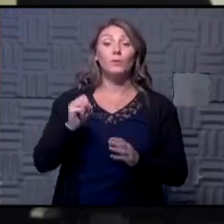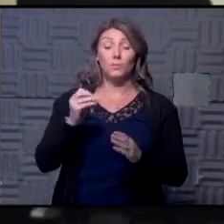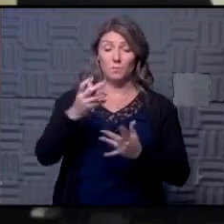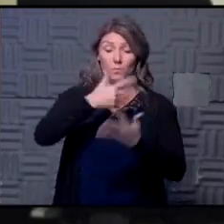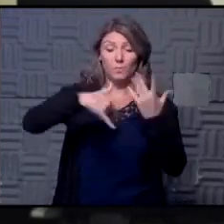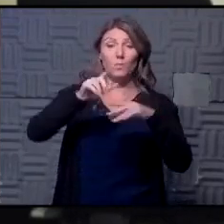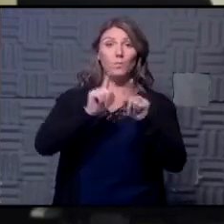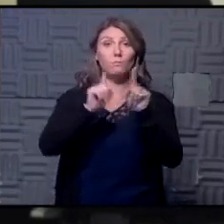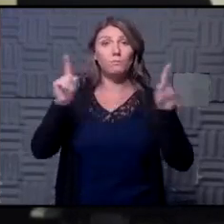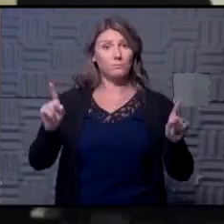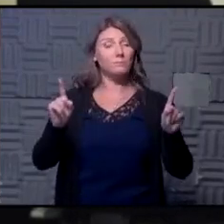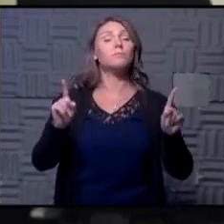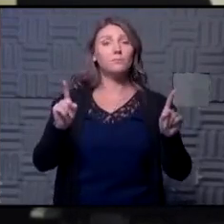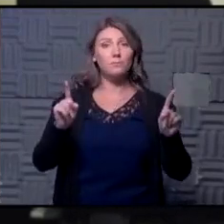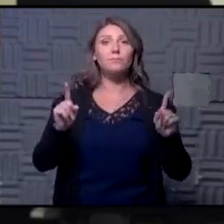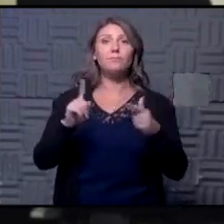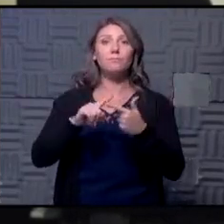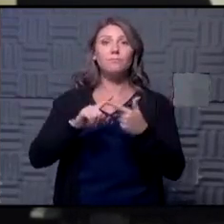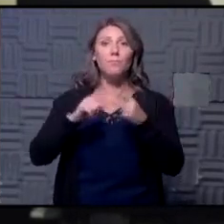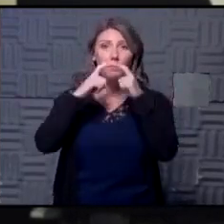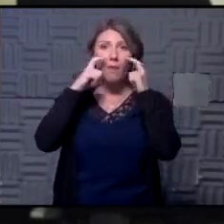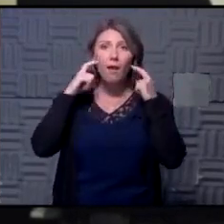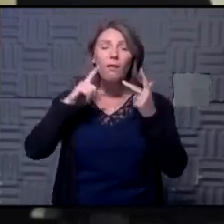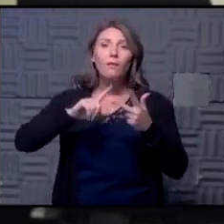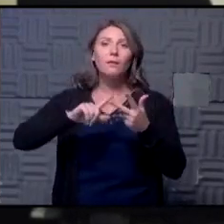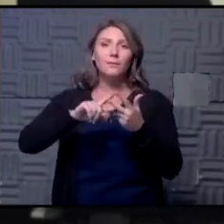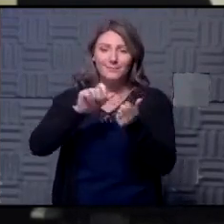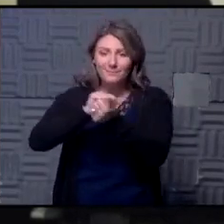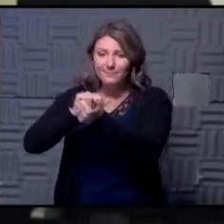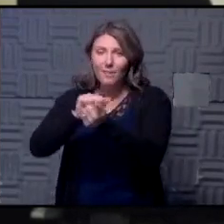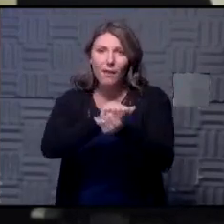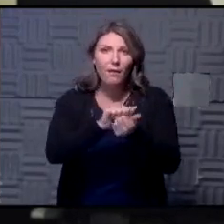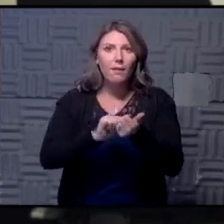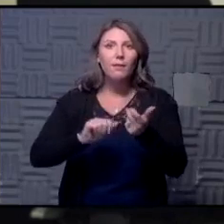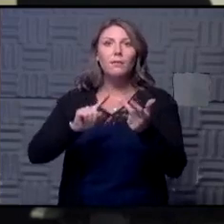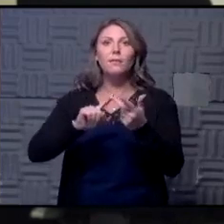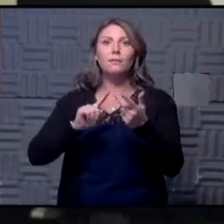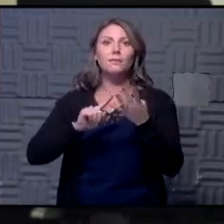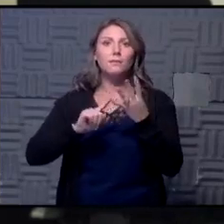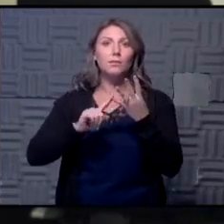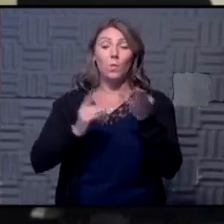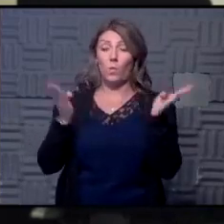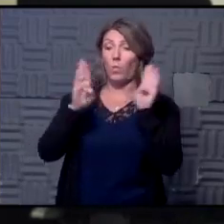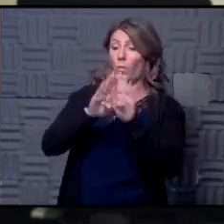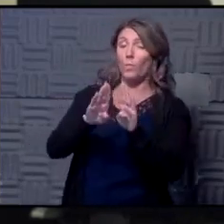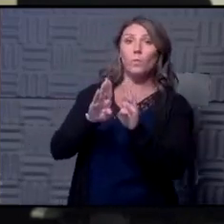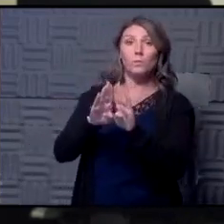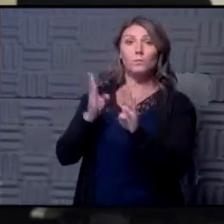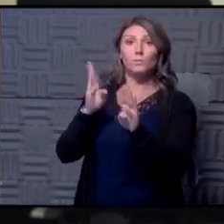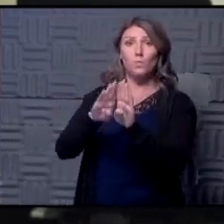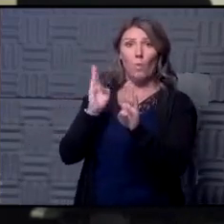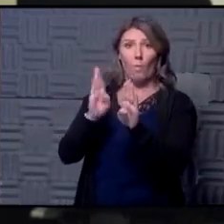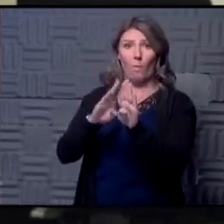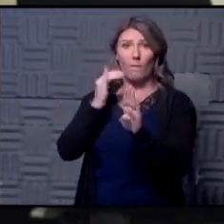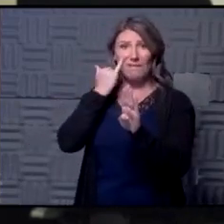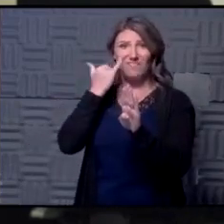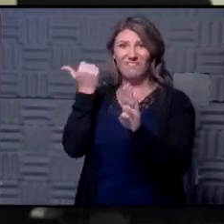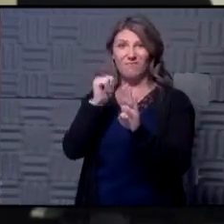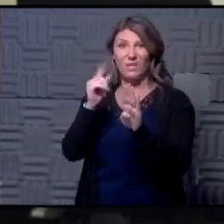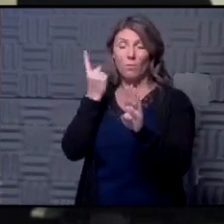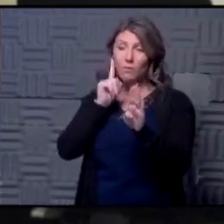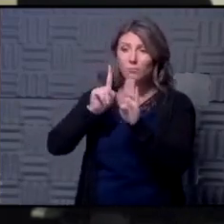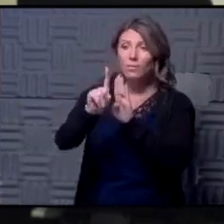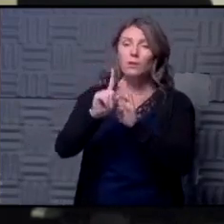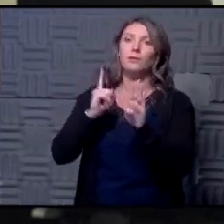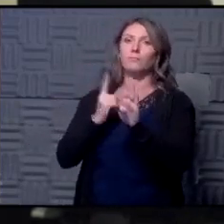mass sanitation closing their doors to anyone coming from the end from the outside into